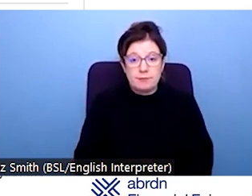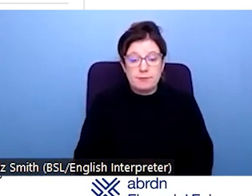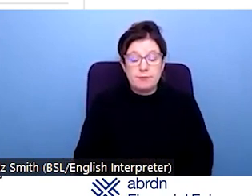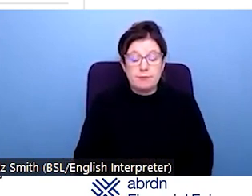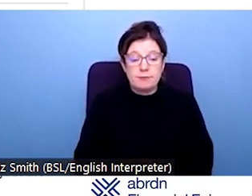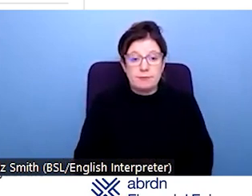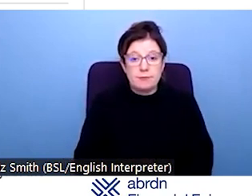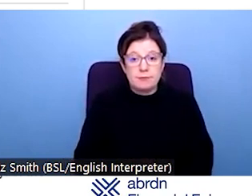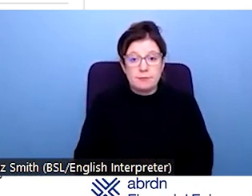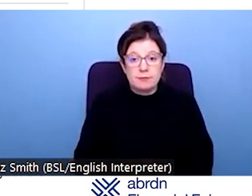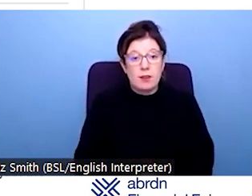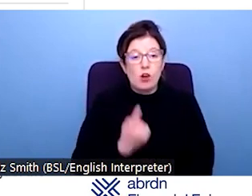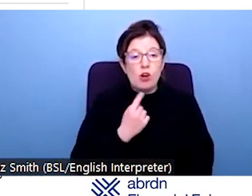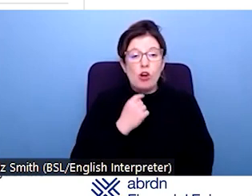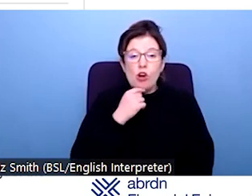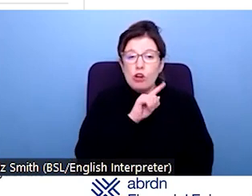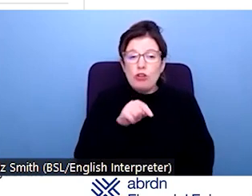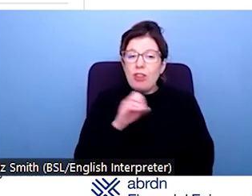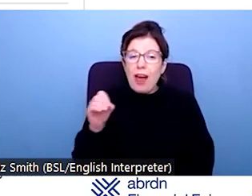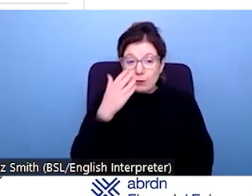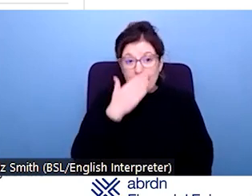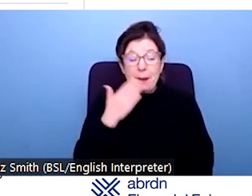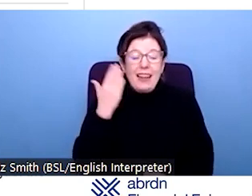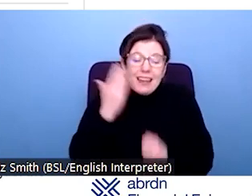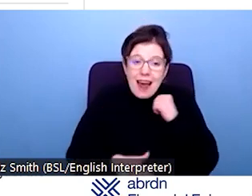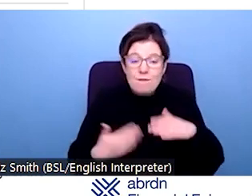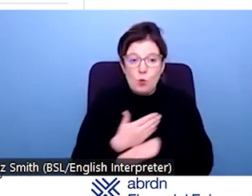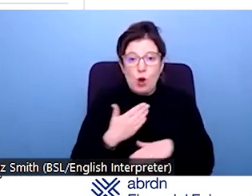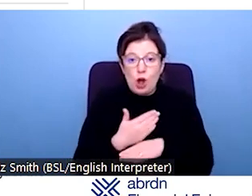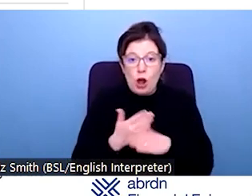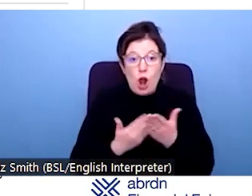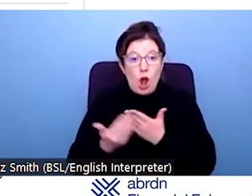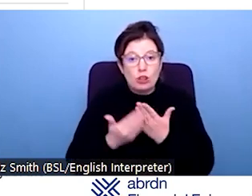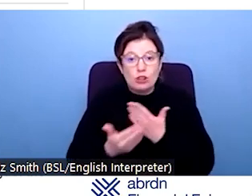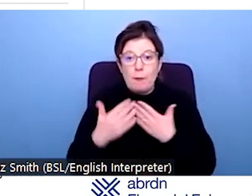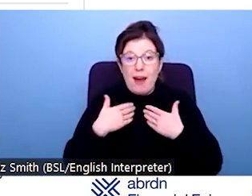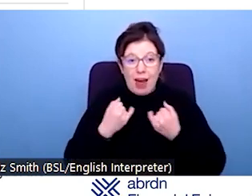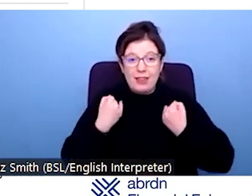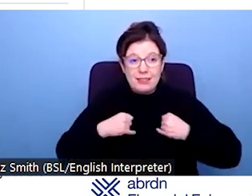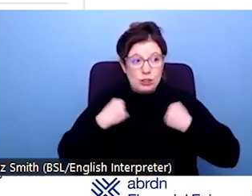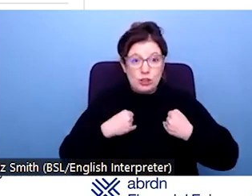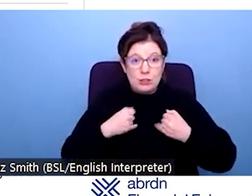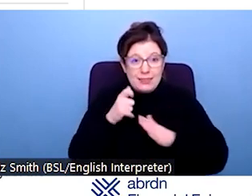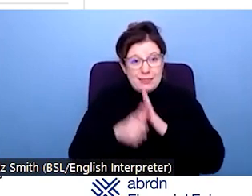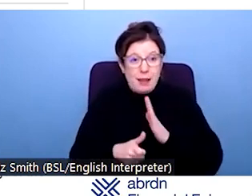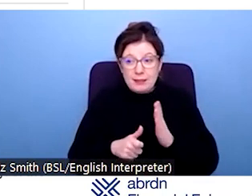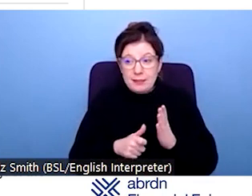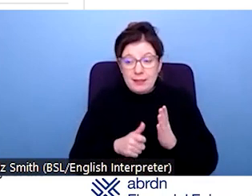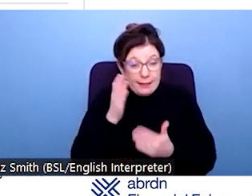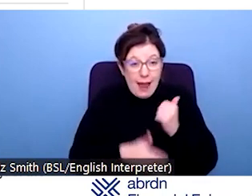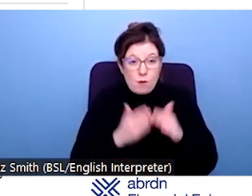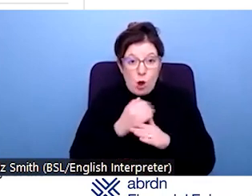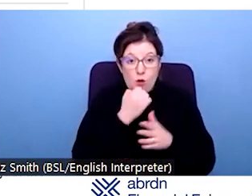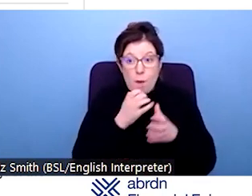number of people who've never worked. It's about 100,000 more people who have never worked and say that they have a long term health condition or disability. And